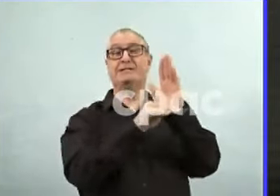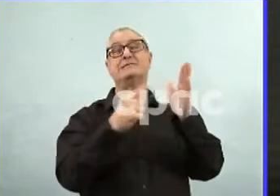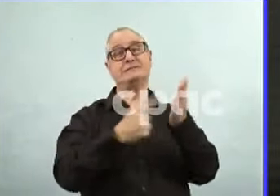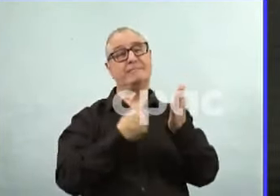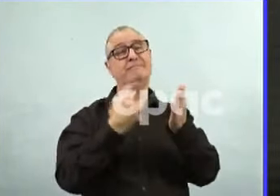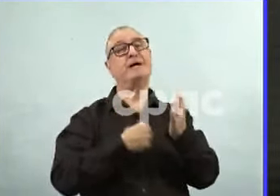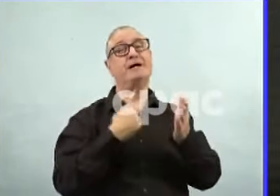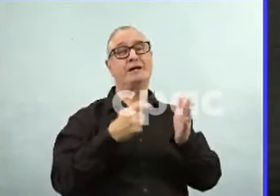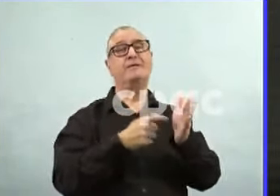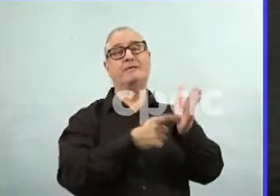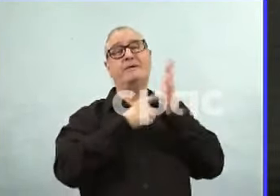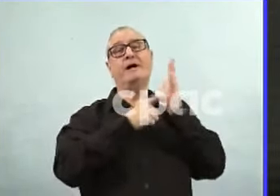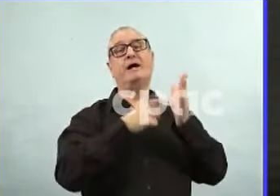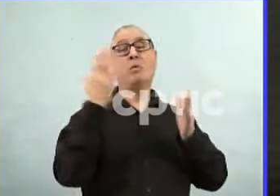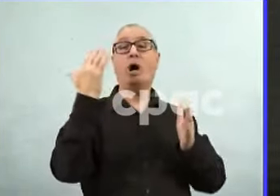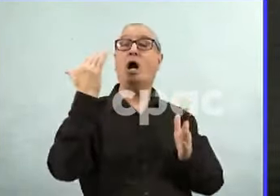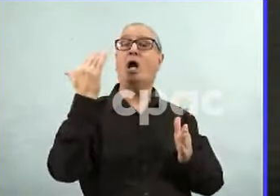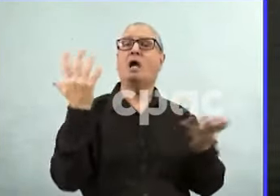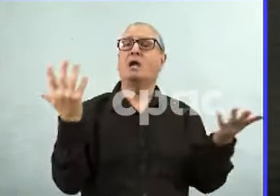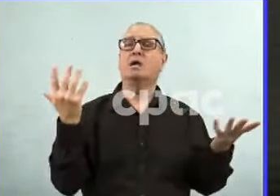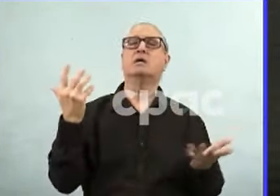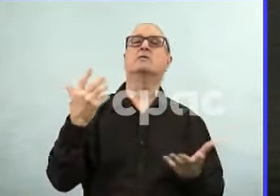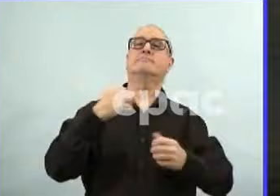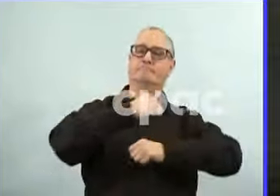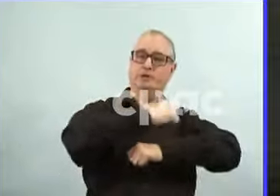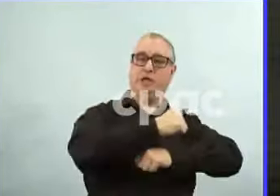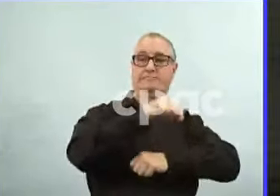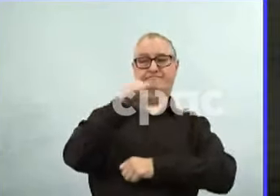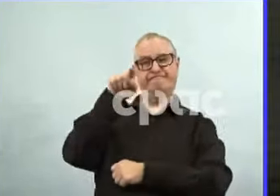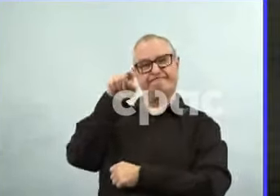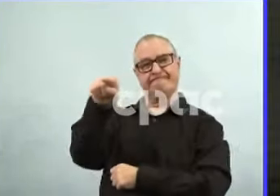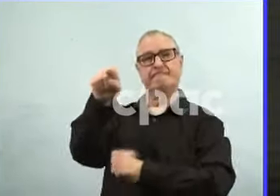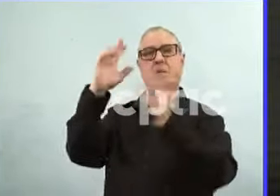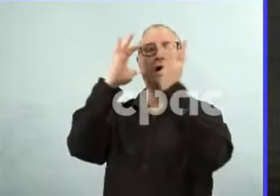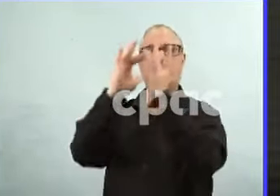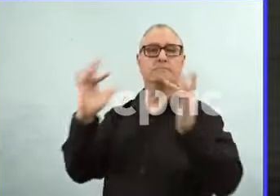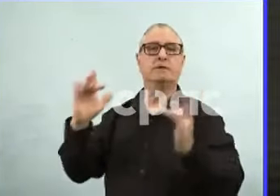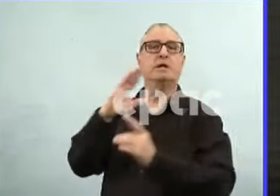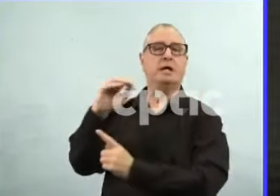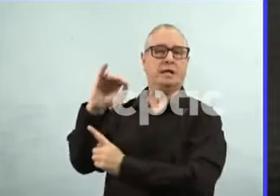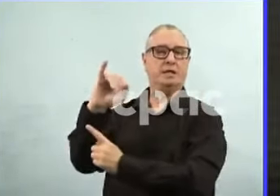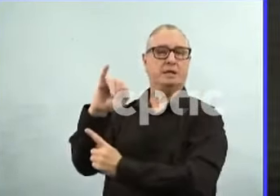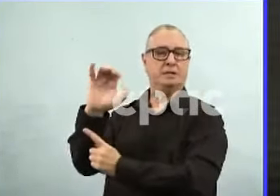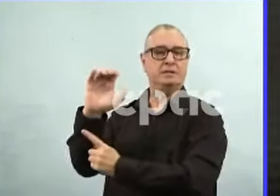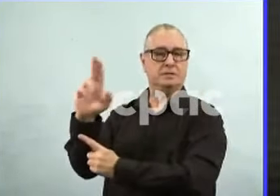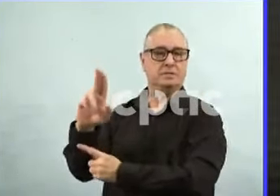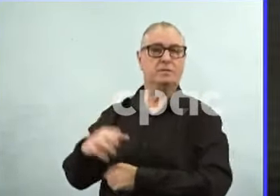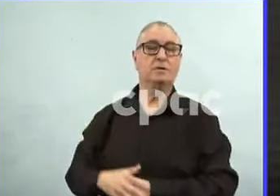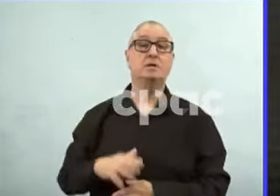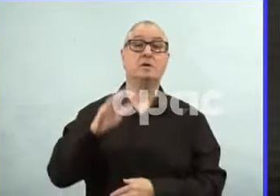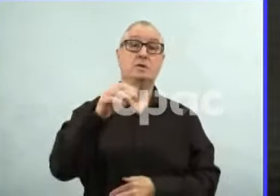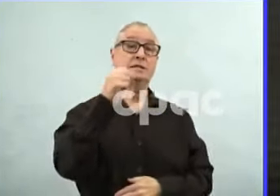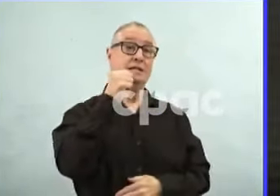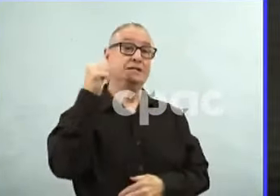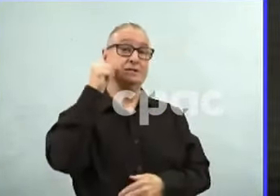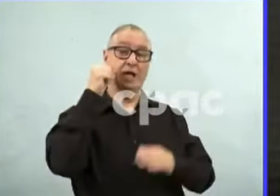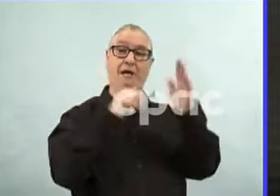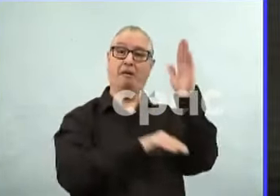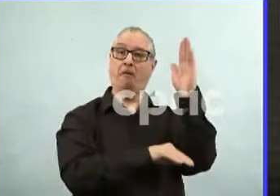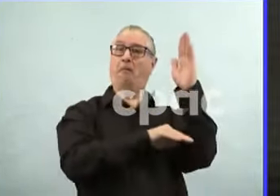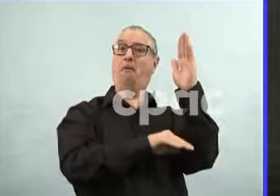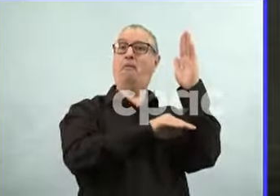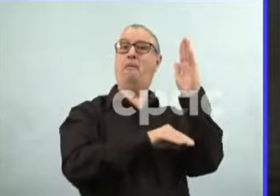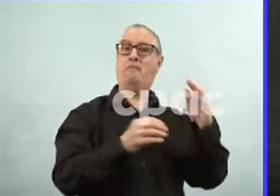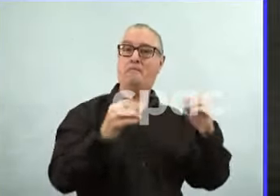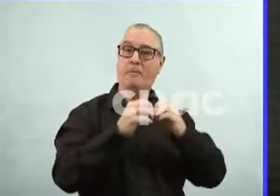restrictions. We just loosened them yesterday. And we're going to continue to look at that data, look at that information as well to continue to